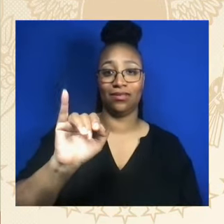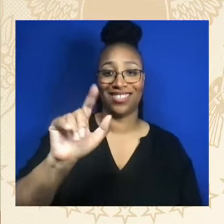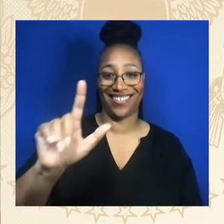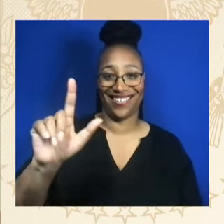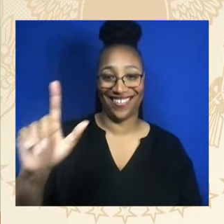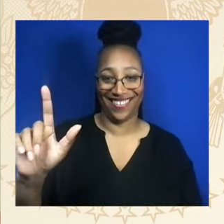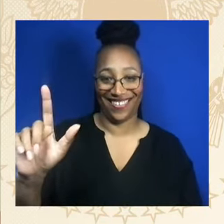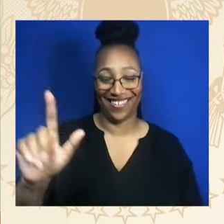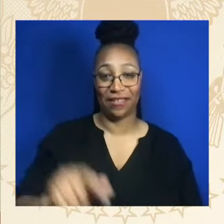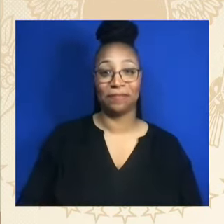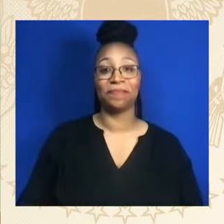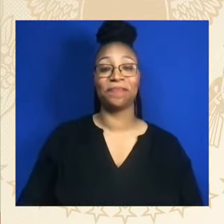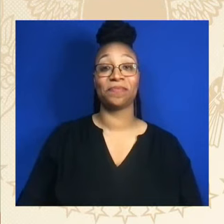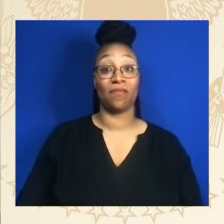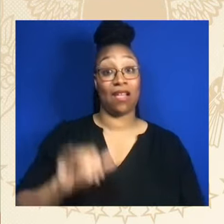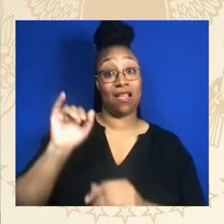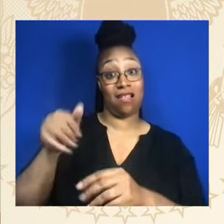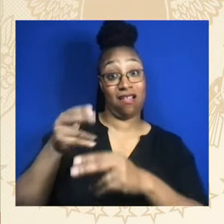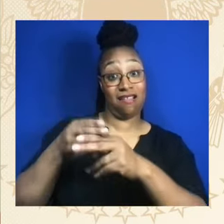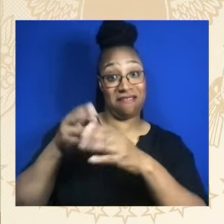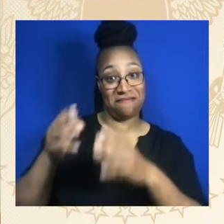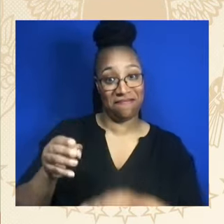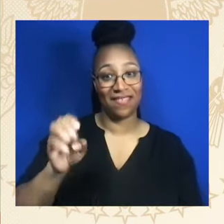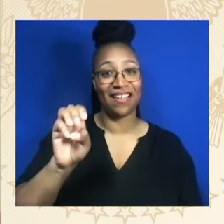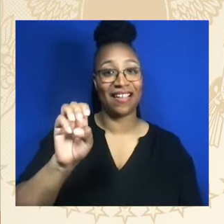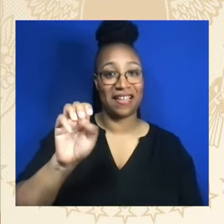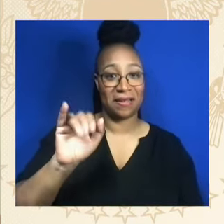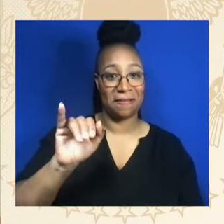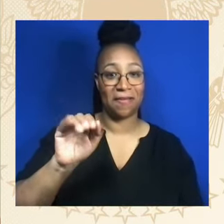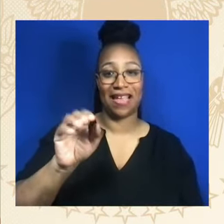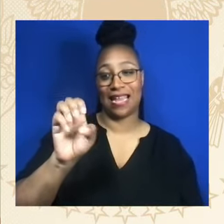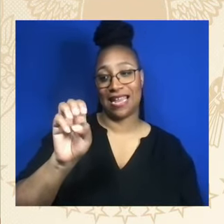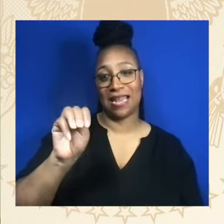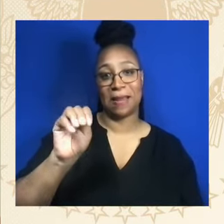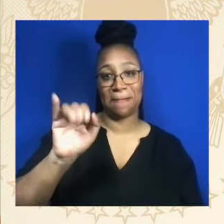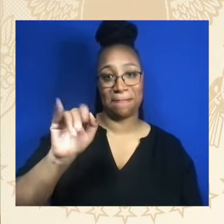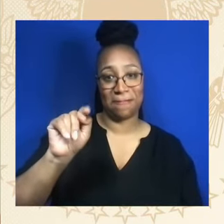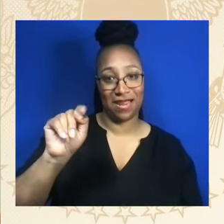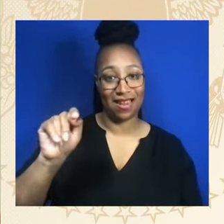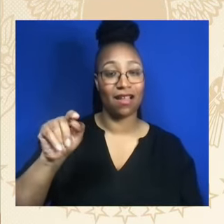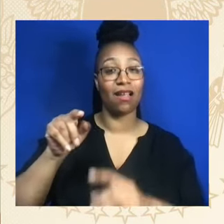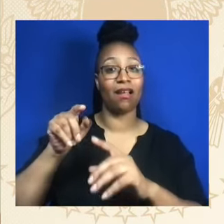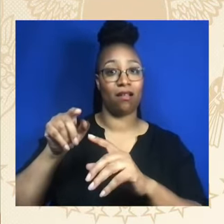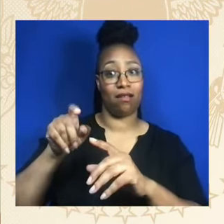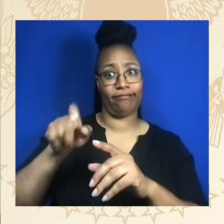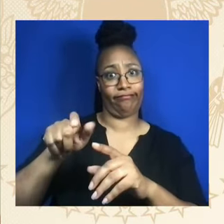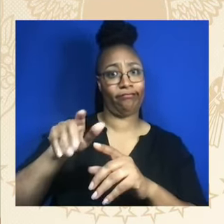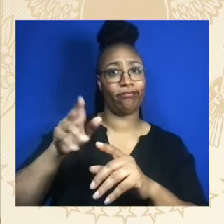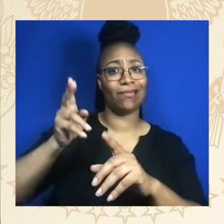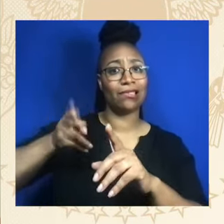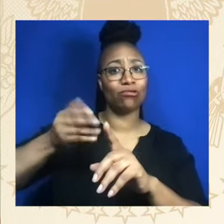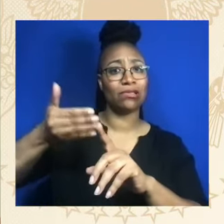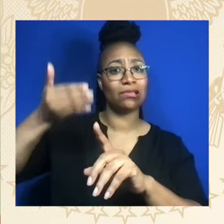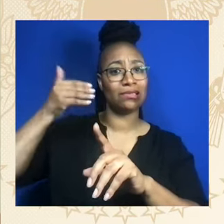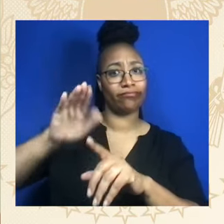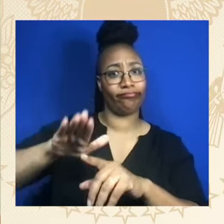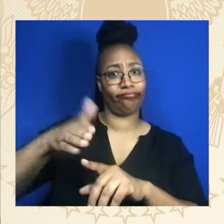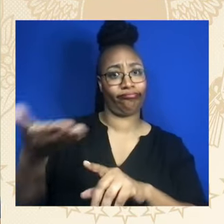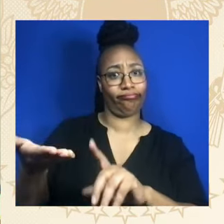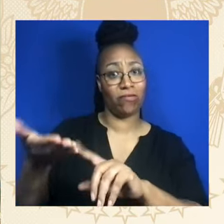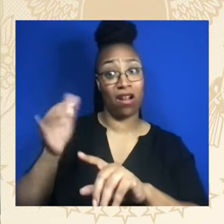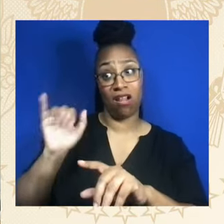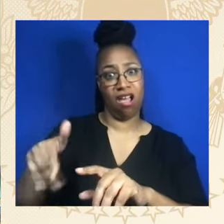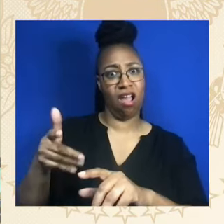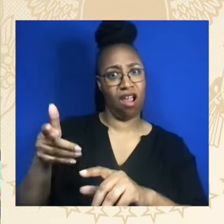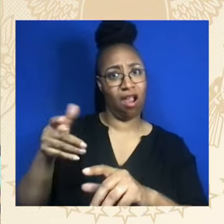I wasn't able to attend the screening, but my friends told me how cool it was to see President Biden and what it means to be in a place where you feel seen